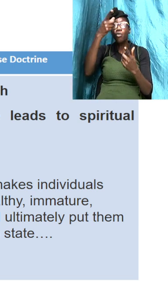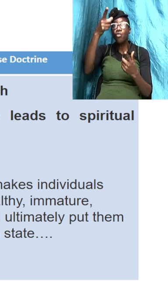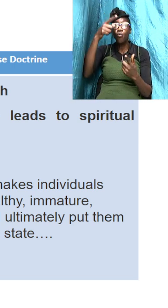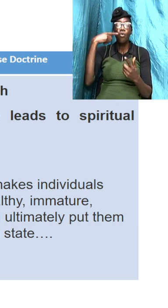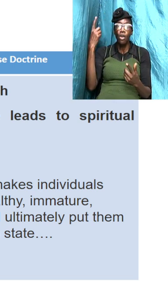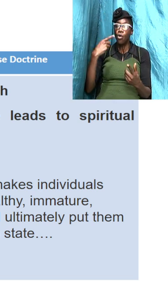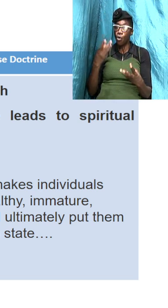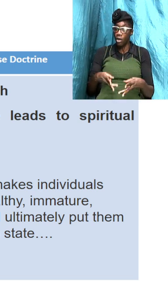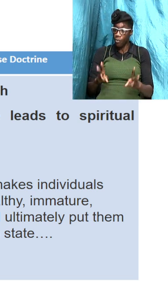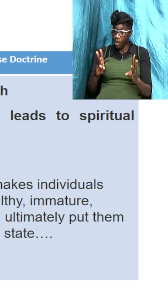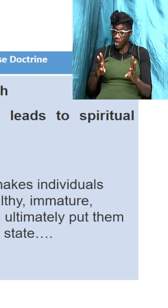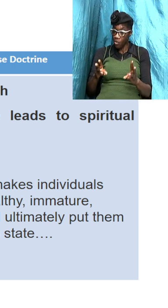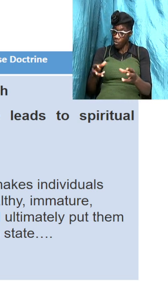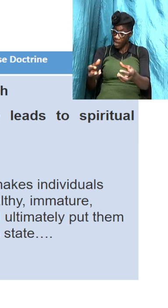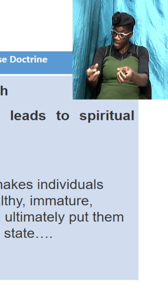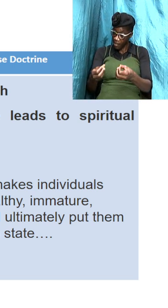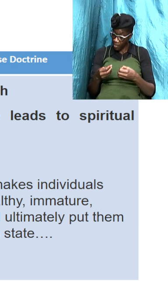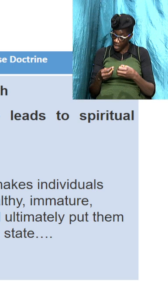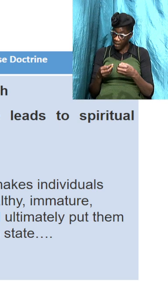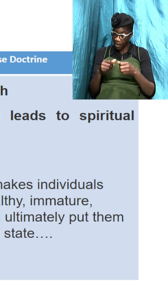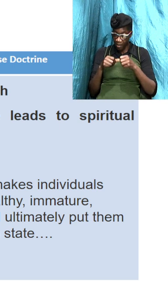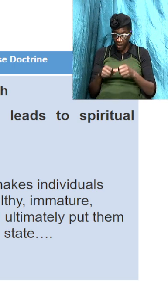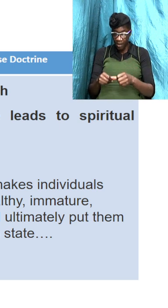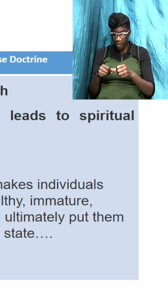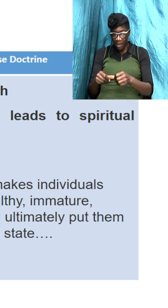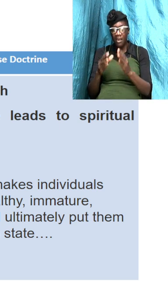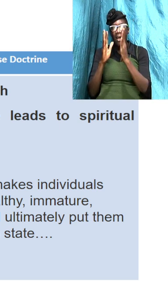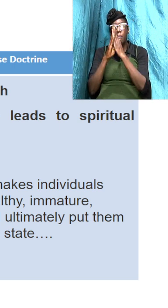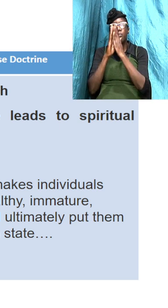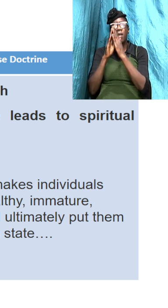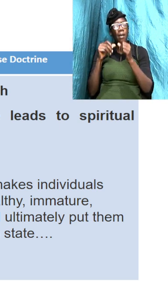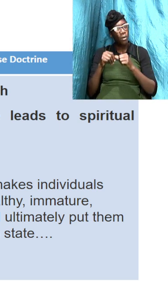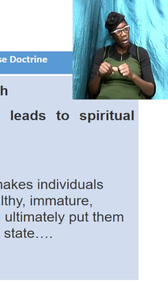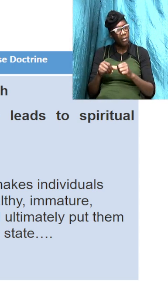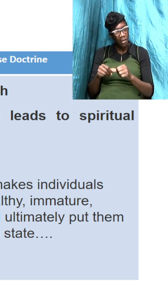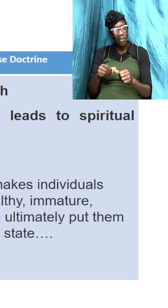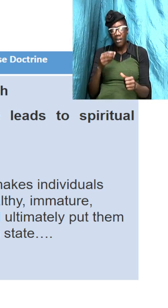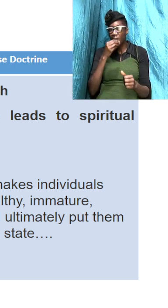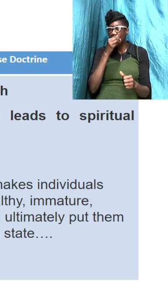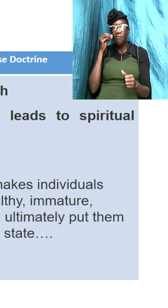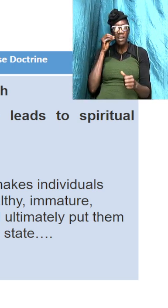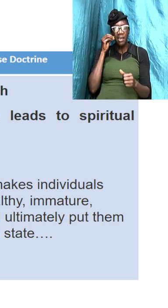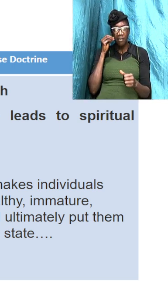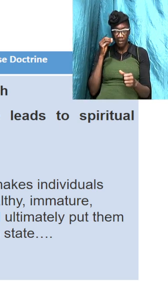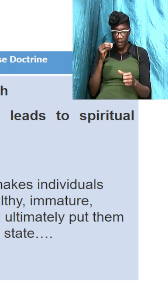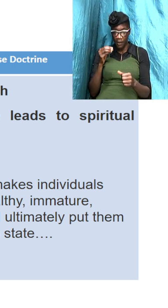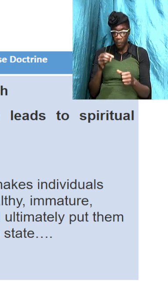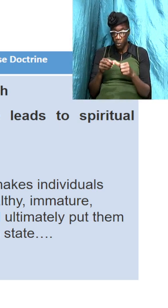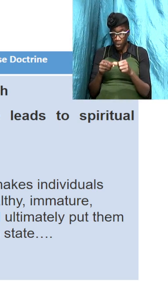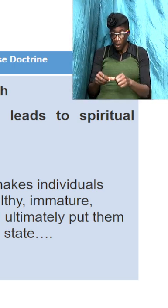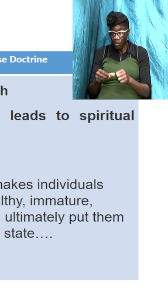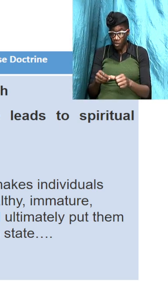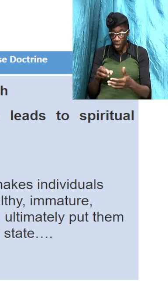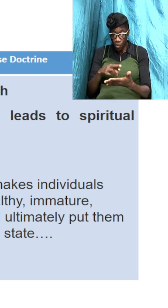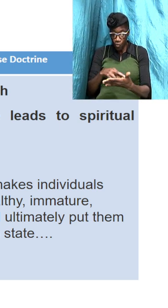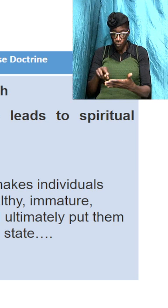you can get that is consistent praying consistent fasting and consistent reading the word